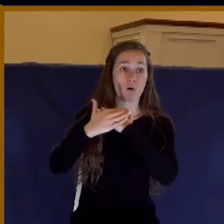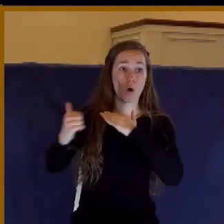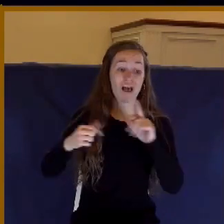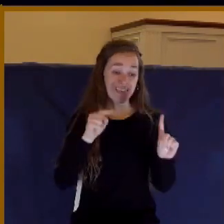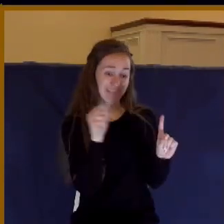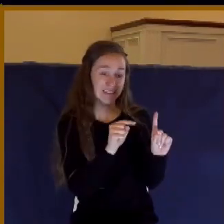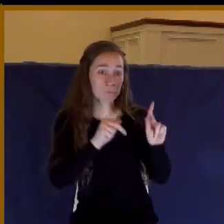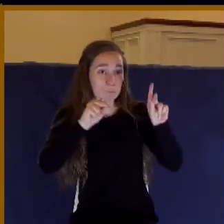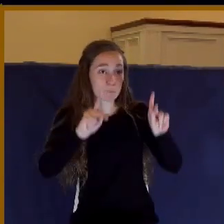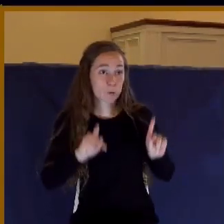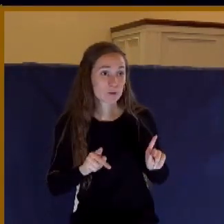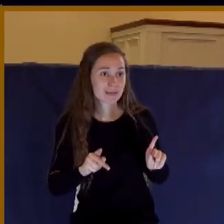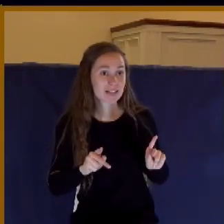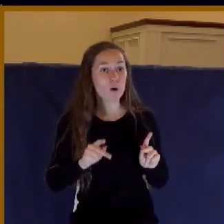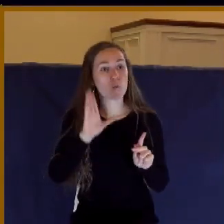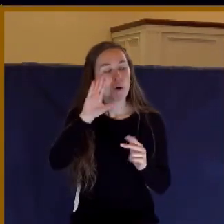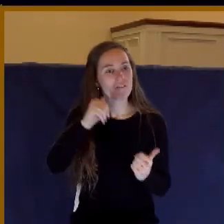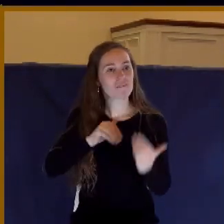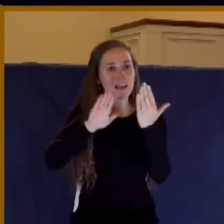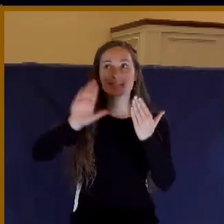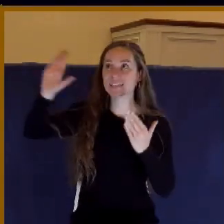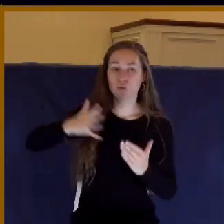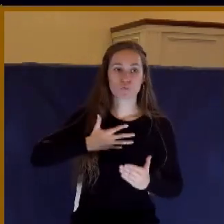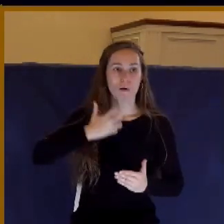wrath of God right now. You understand that?